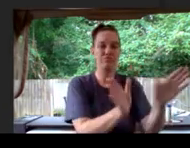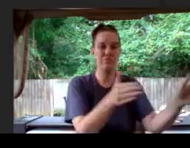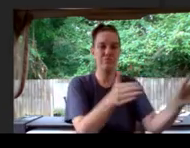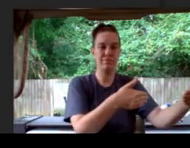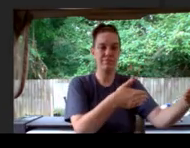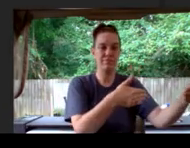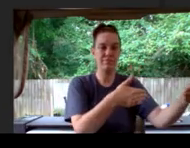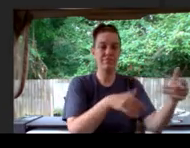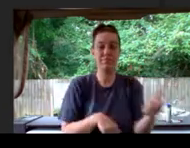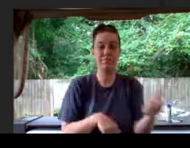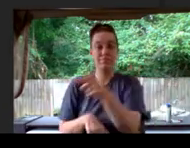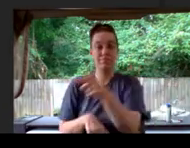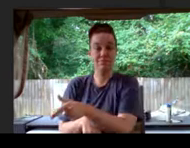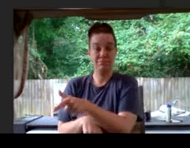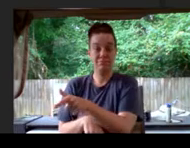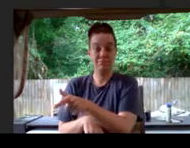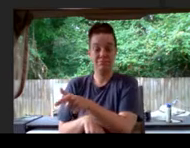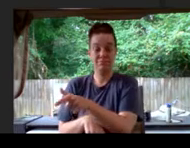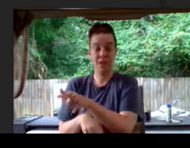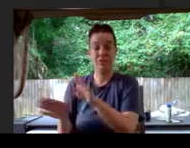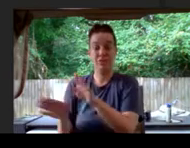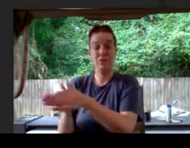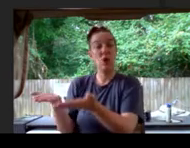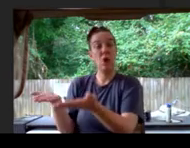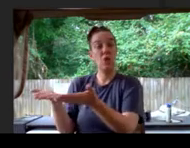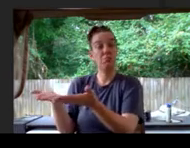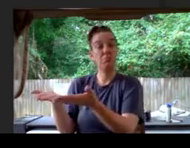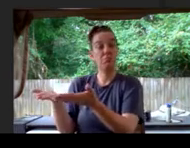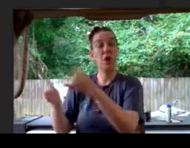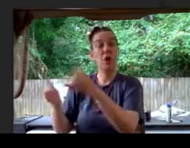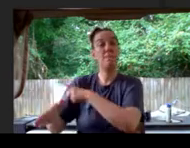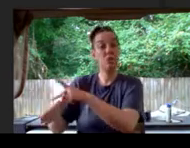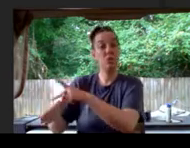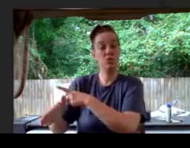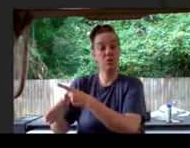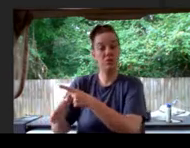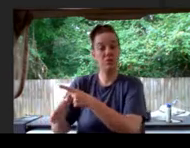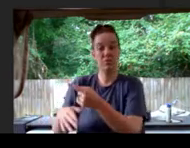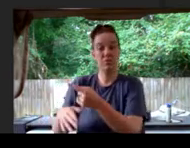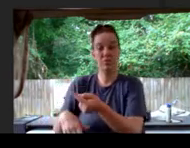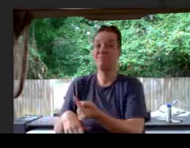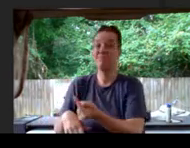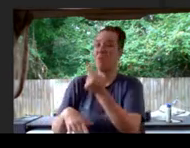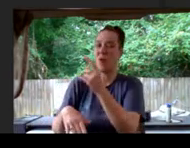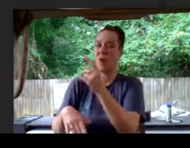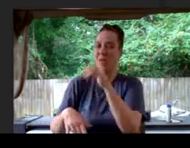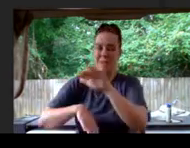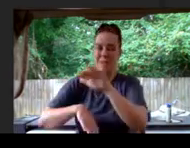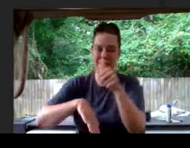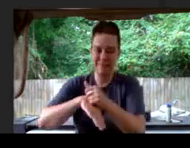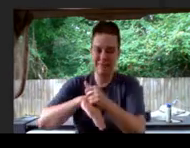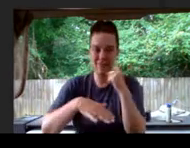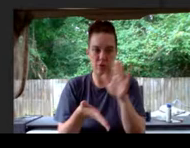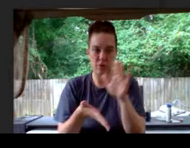book of poetry, one that was not assigned schoolwork.